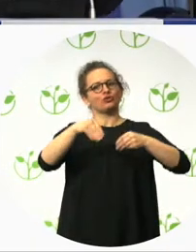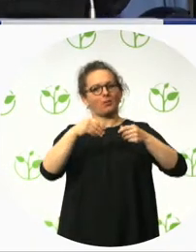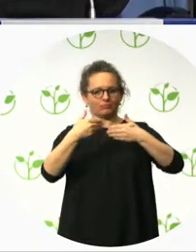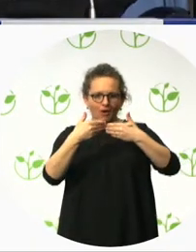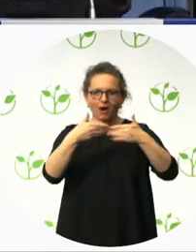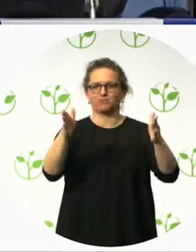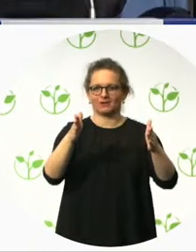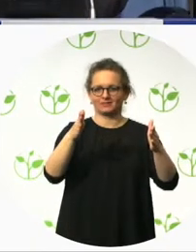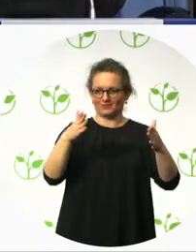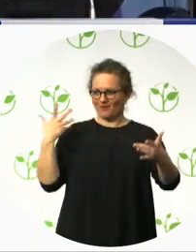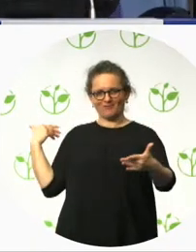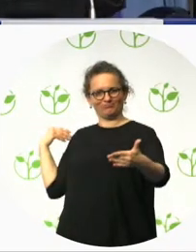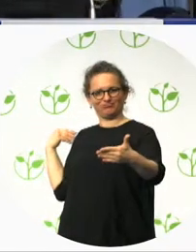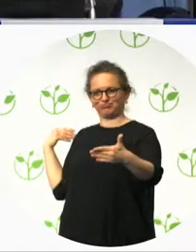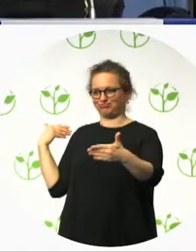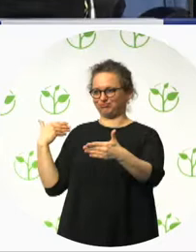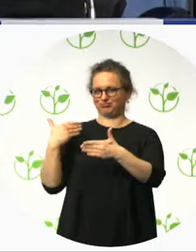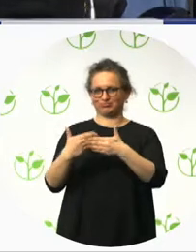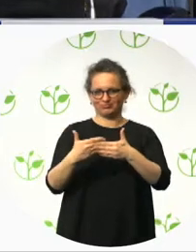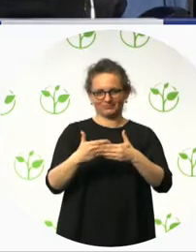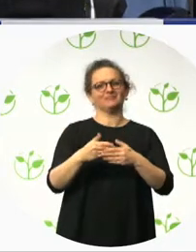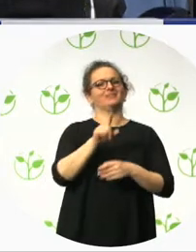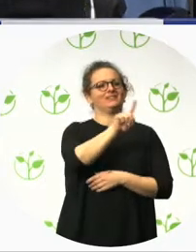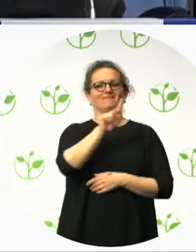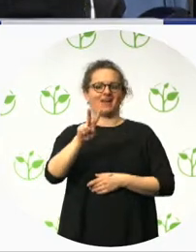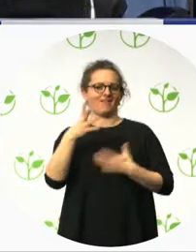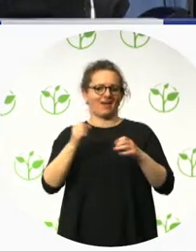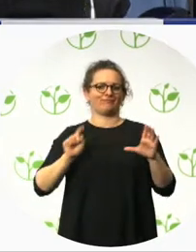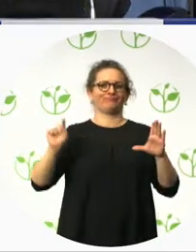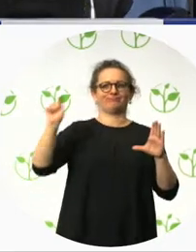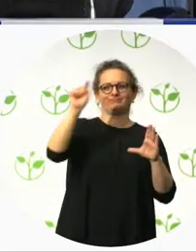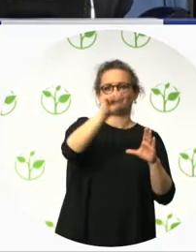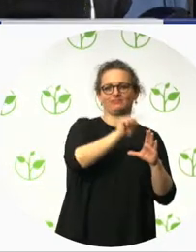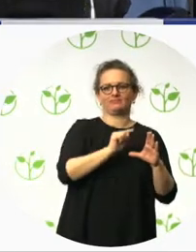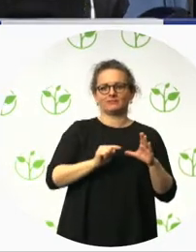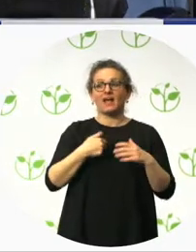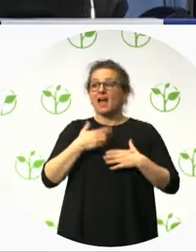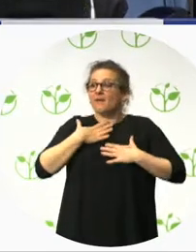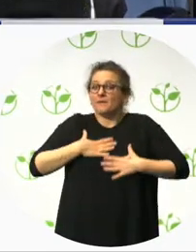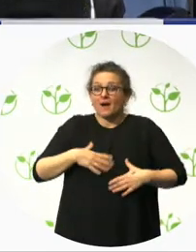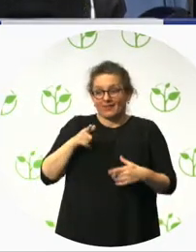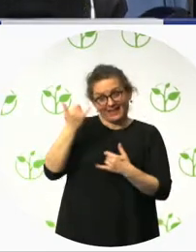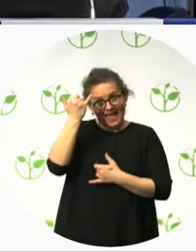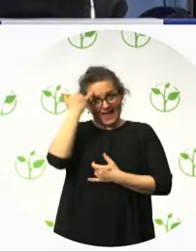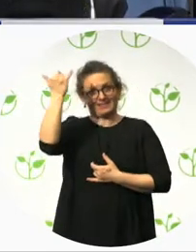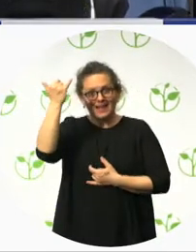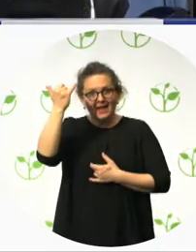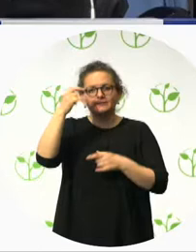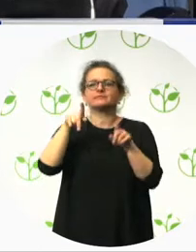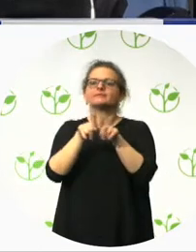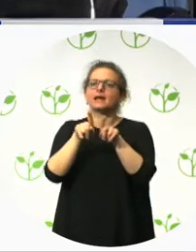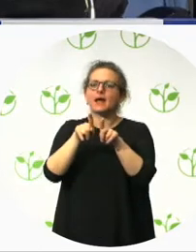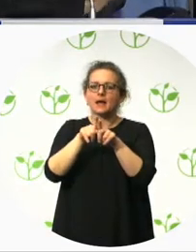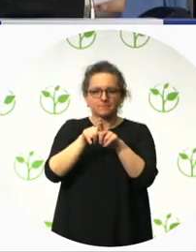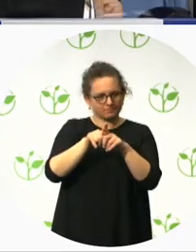also out of Spain. And, of course, I think this is a model that can be replicated by other commercial brands. As in the last years, there has been a